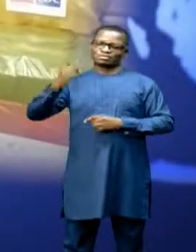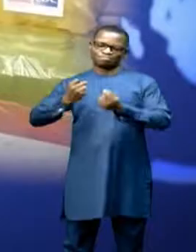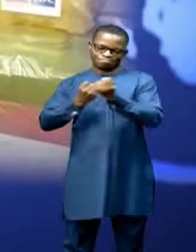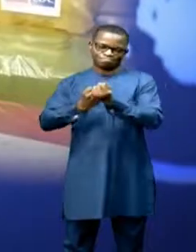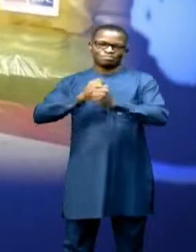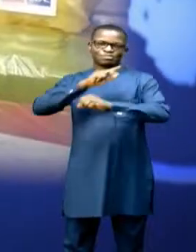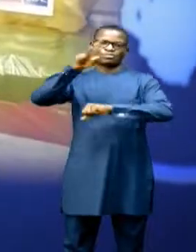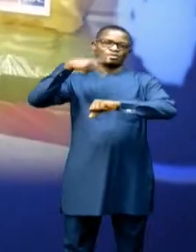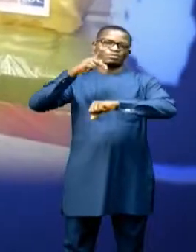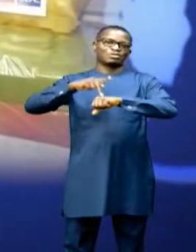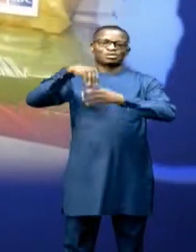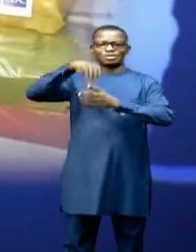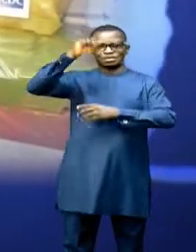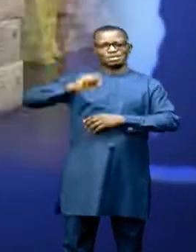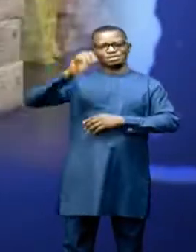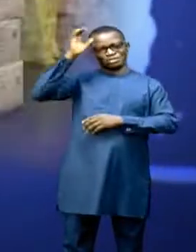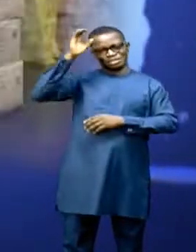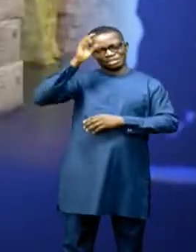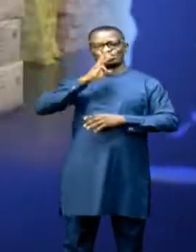in the South China Sea.